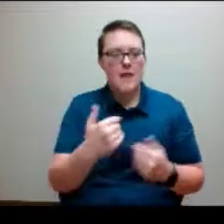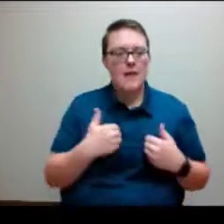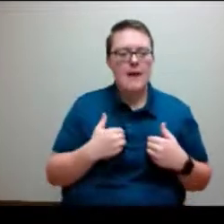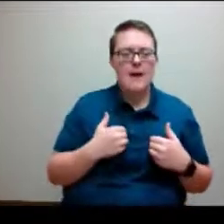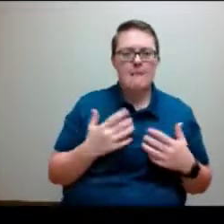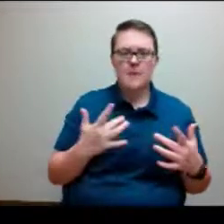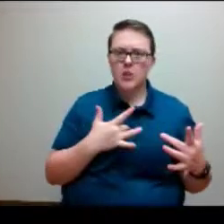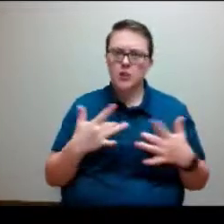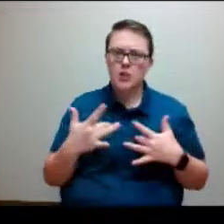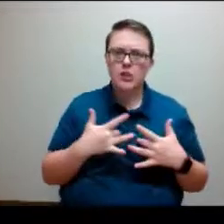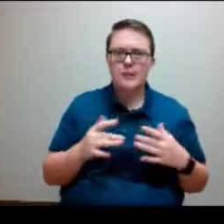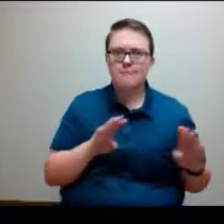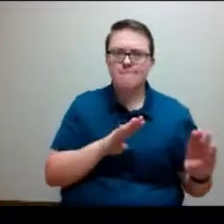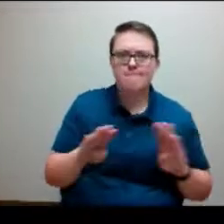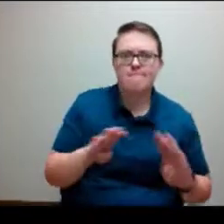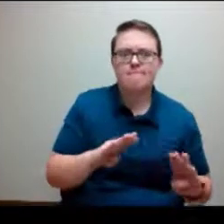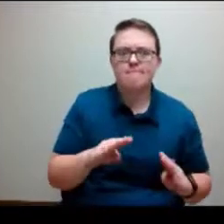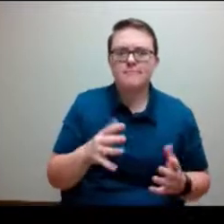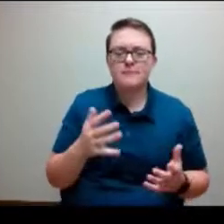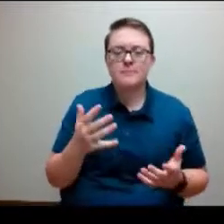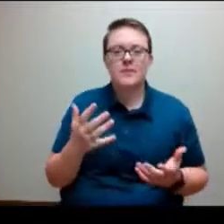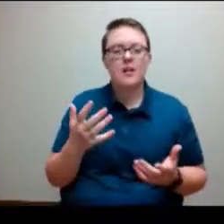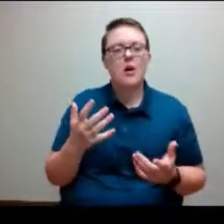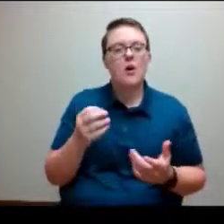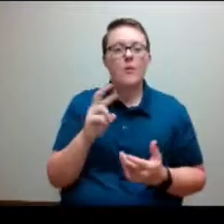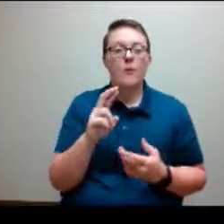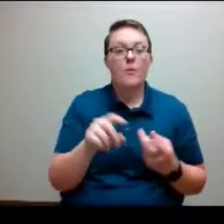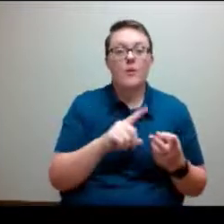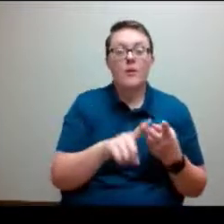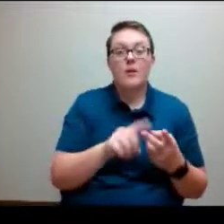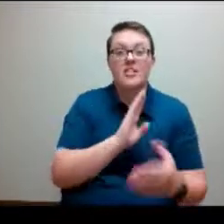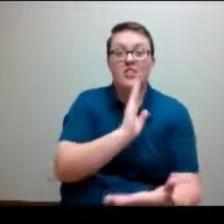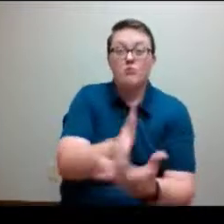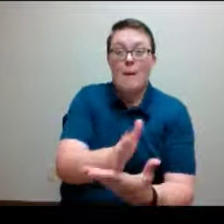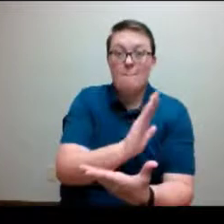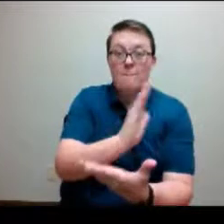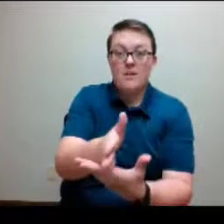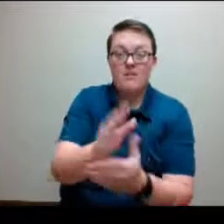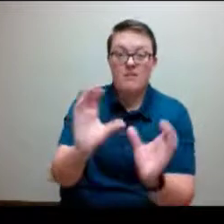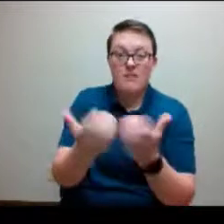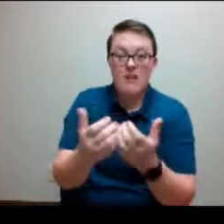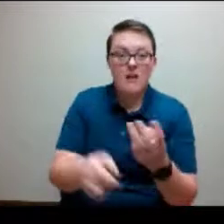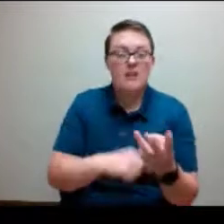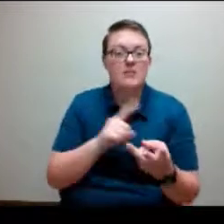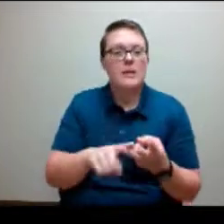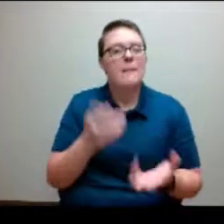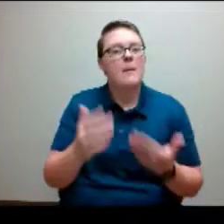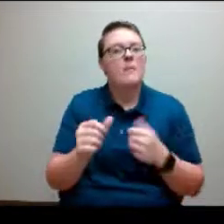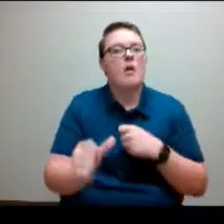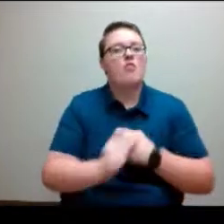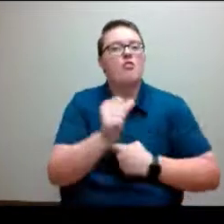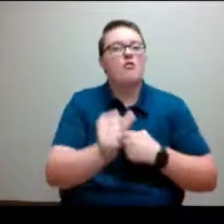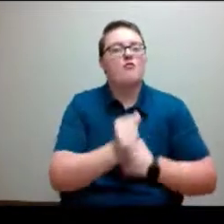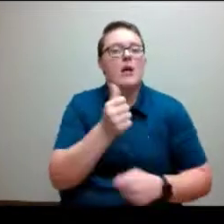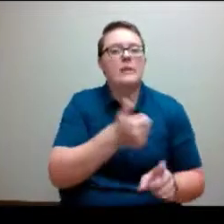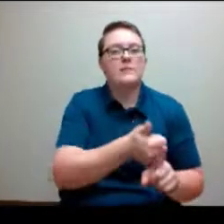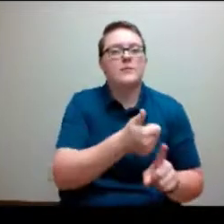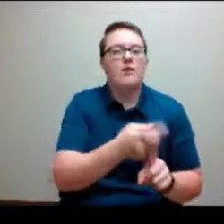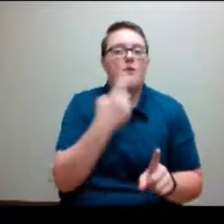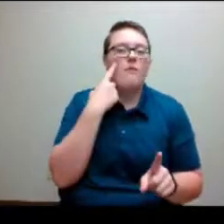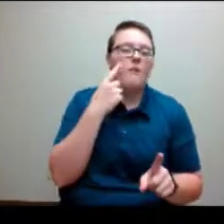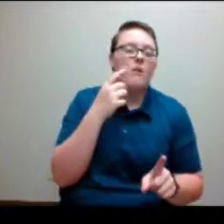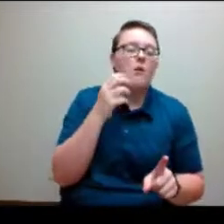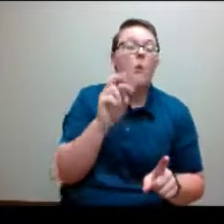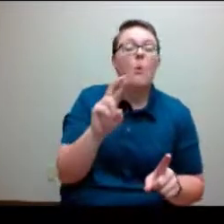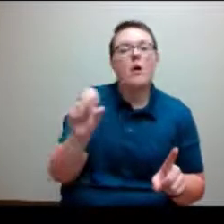disrupt, concerning signs are disruptive or potentially threatening to themselves and others. And so given the context of everything